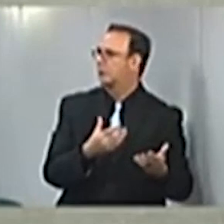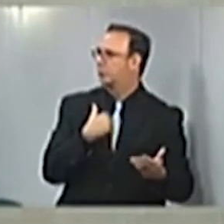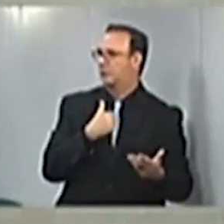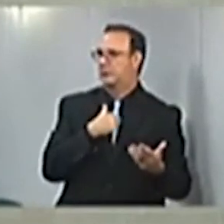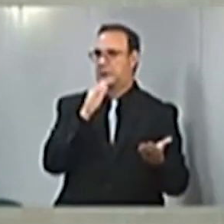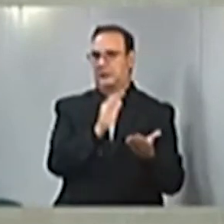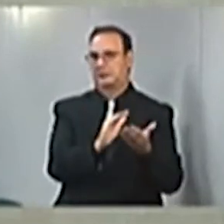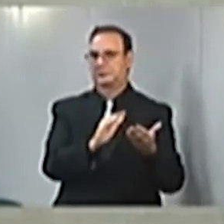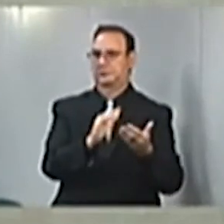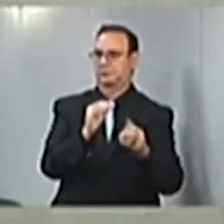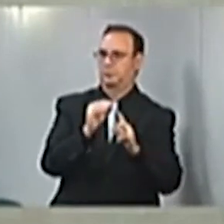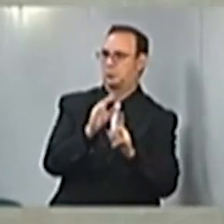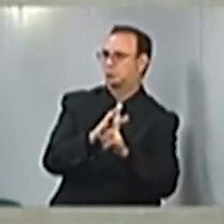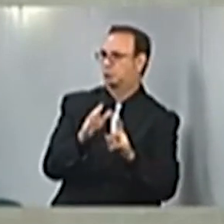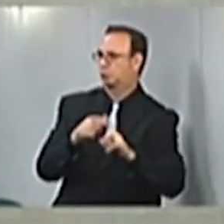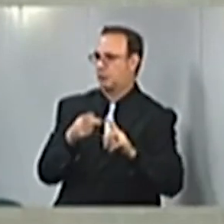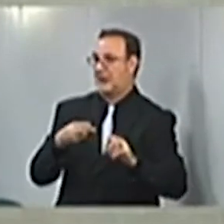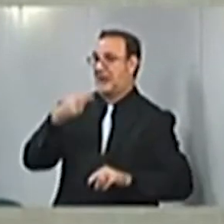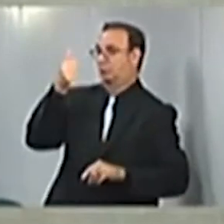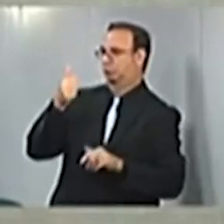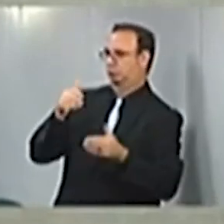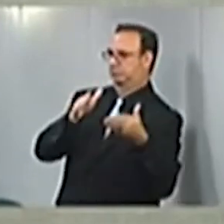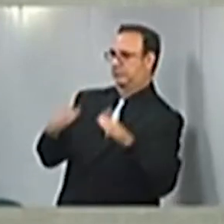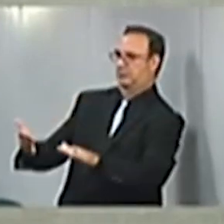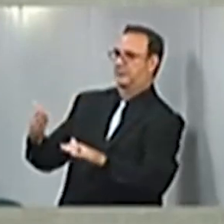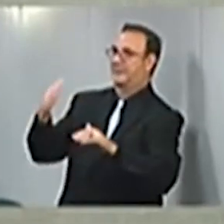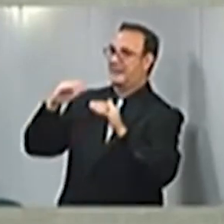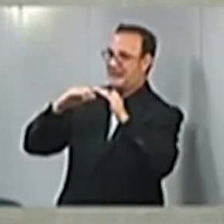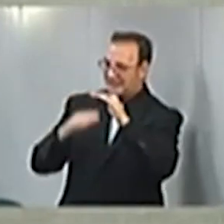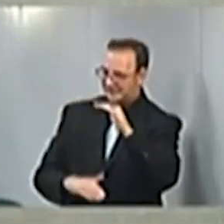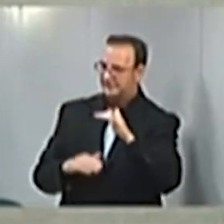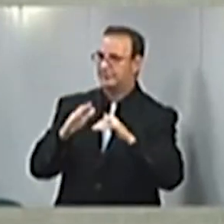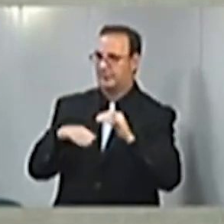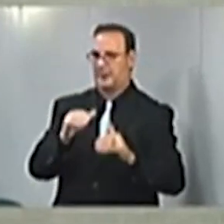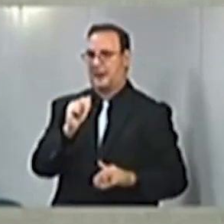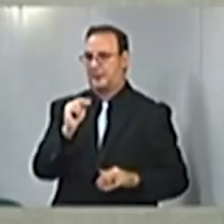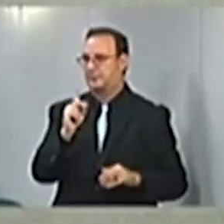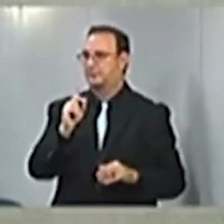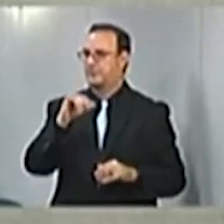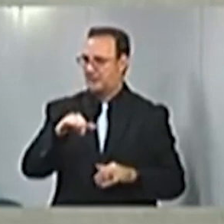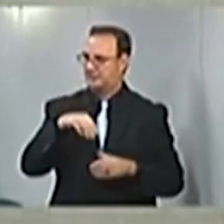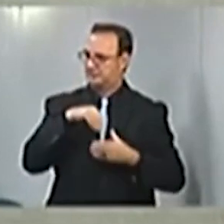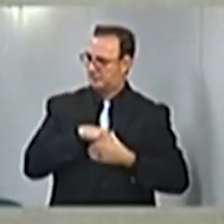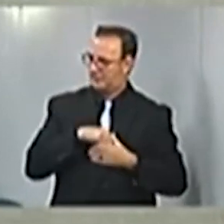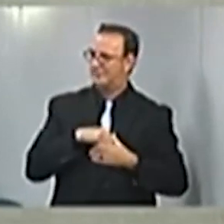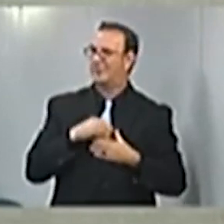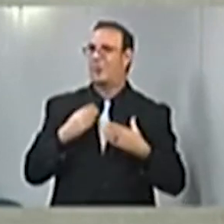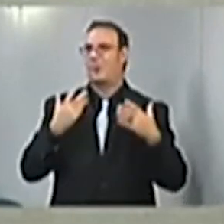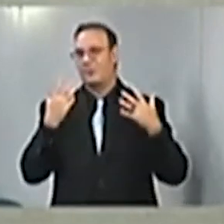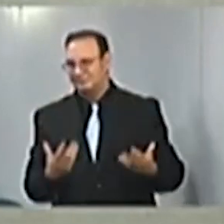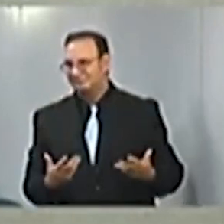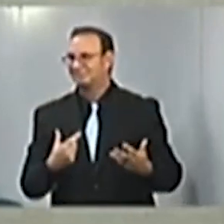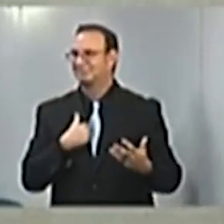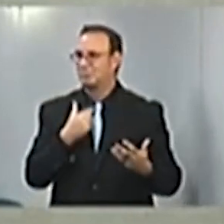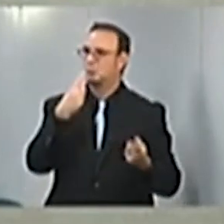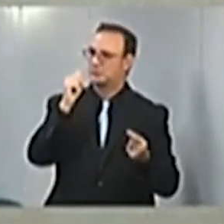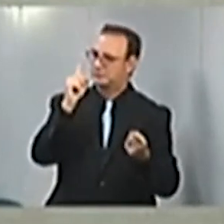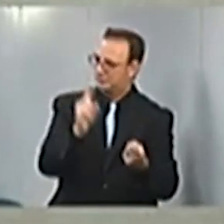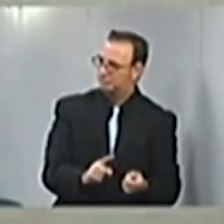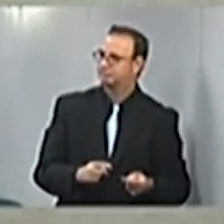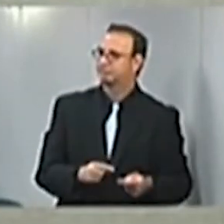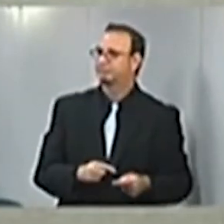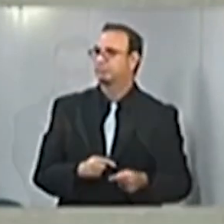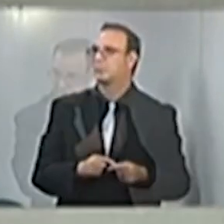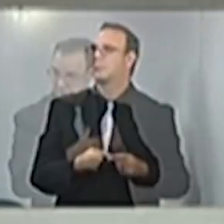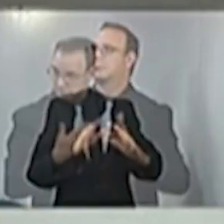but the antibodies may not be popping in these tests. And so that's one thing to look at. But then there may be other things. Can you just summarize what